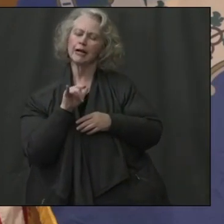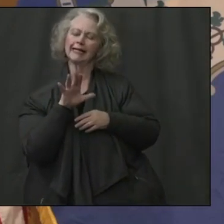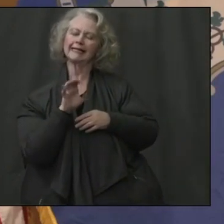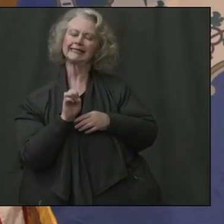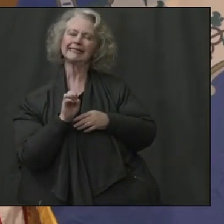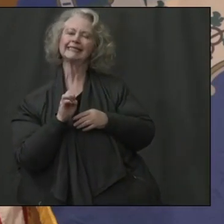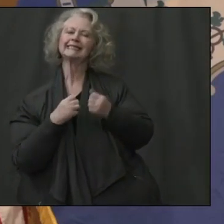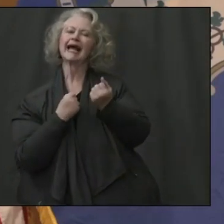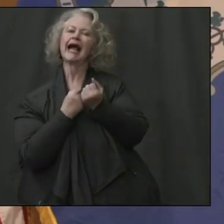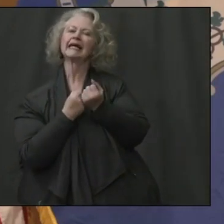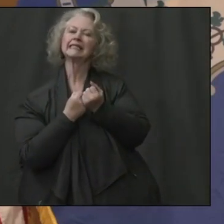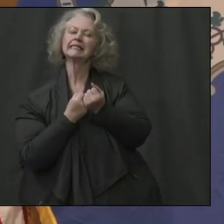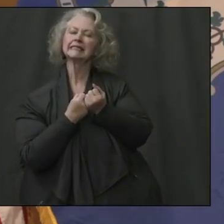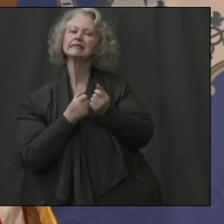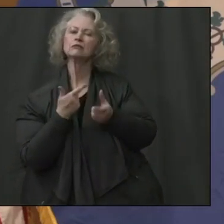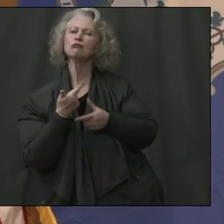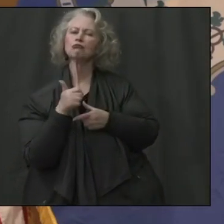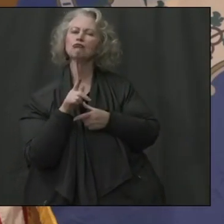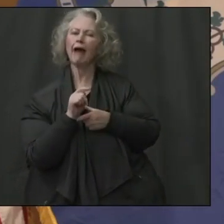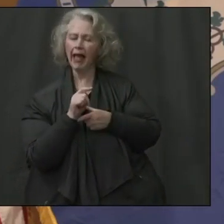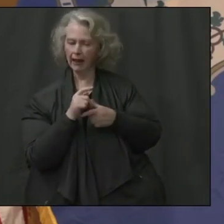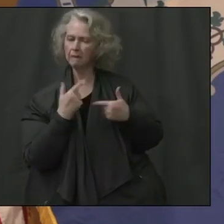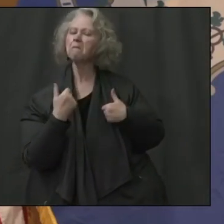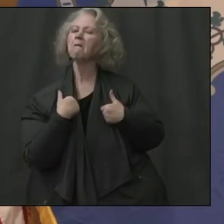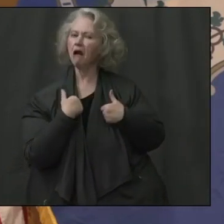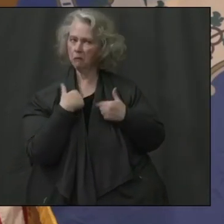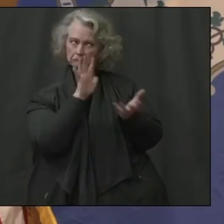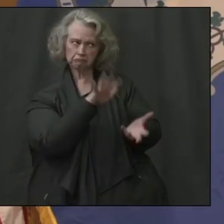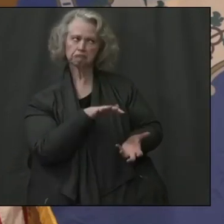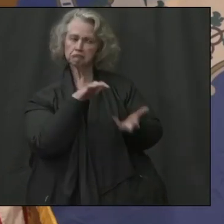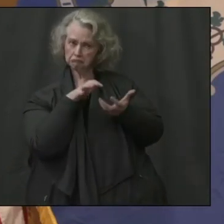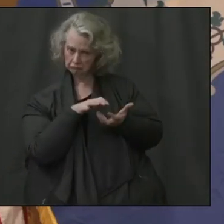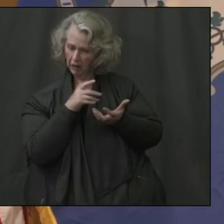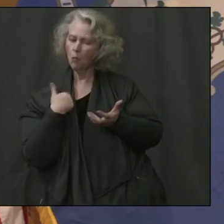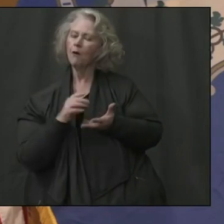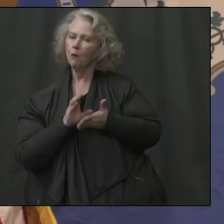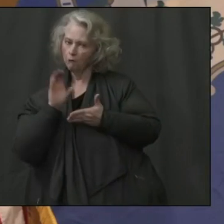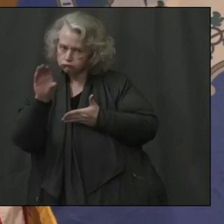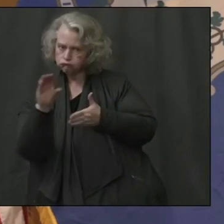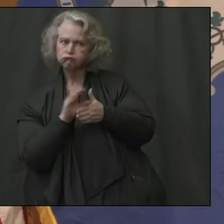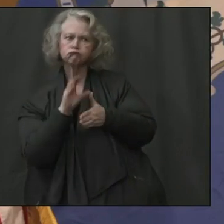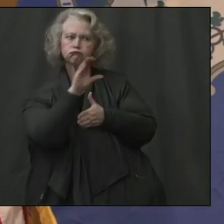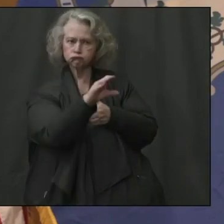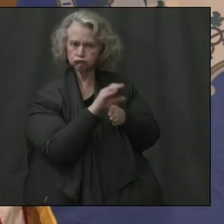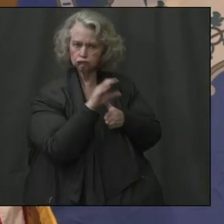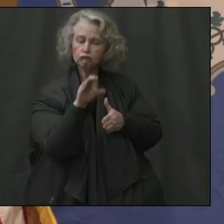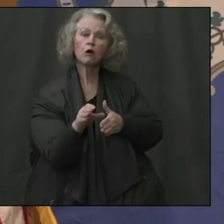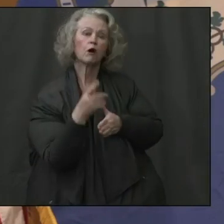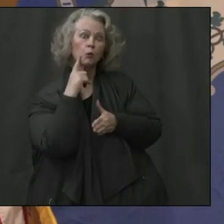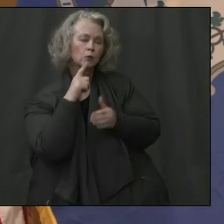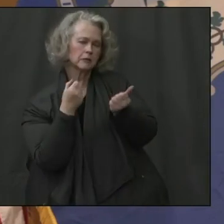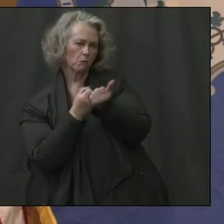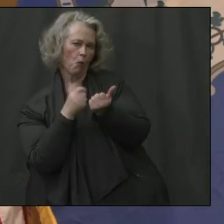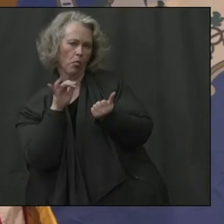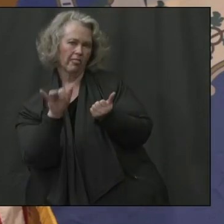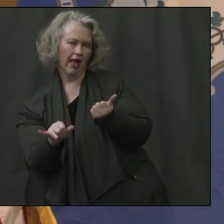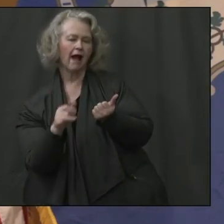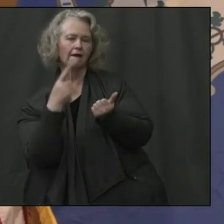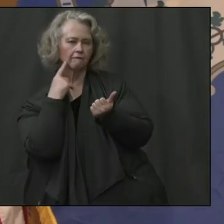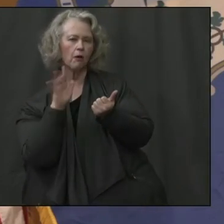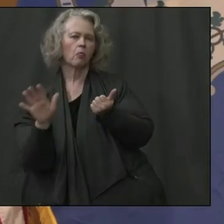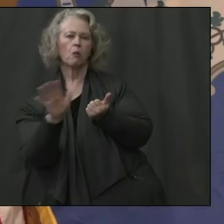um, under a new terminology. But you have funding that will directly be coming to you to support, um, any emergency response